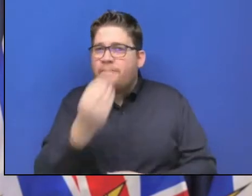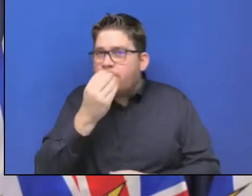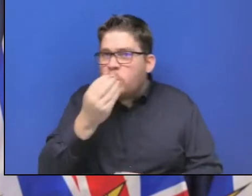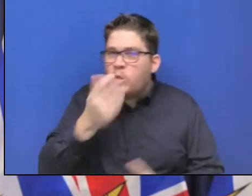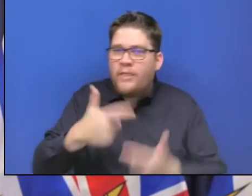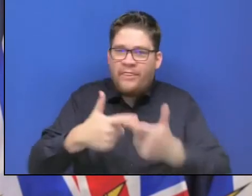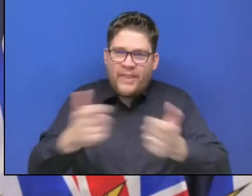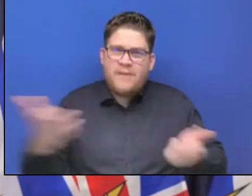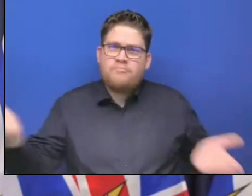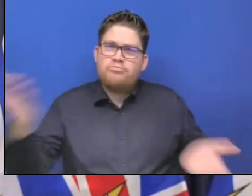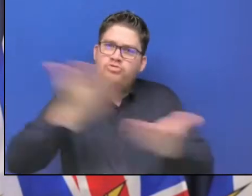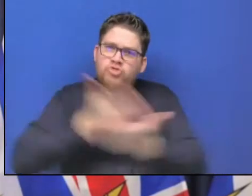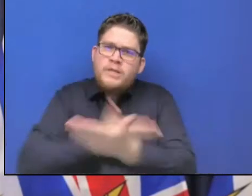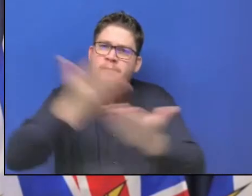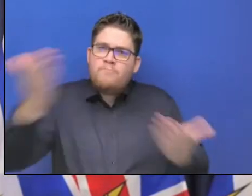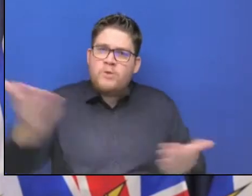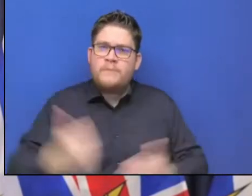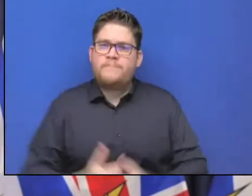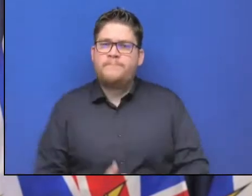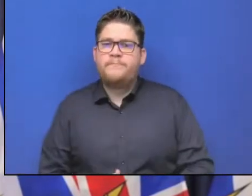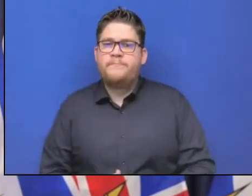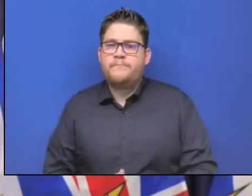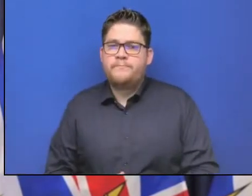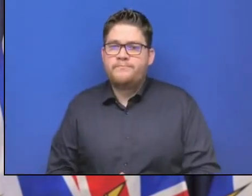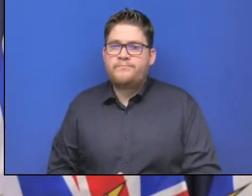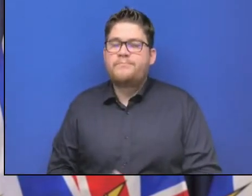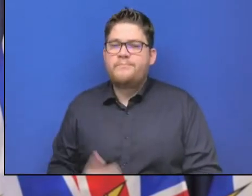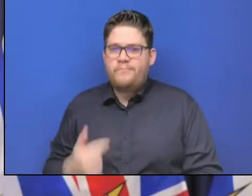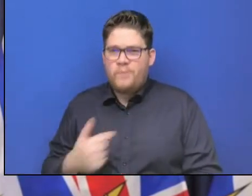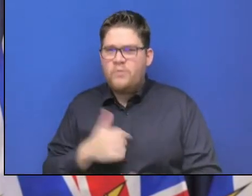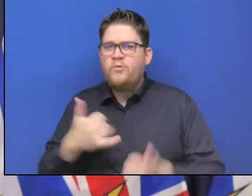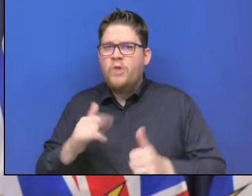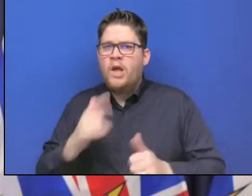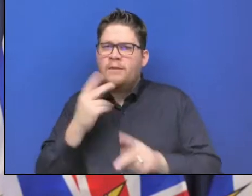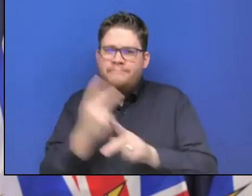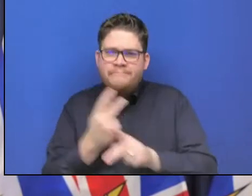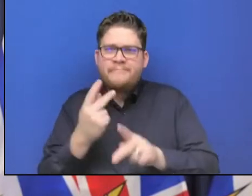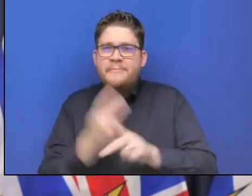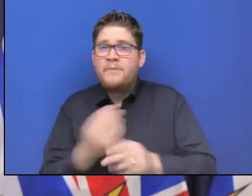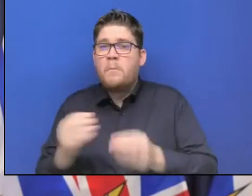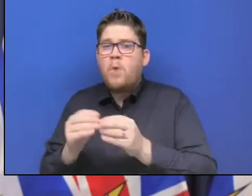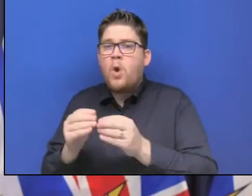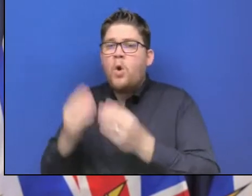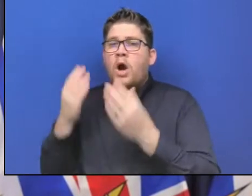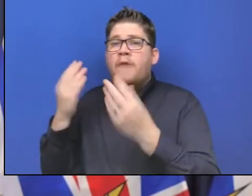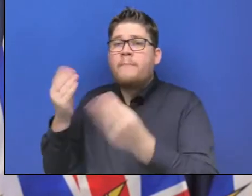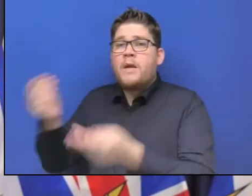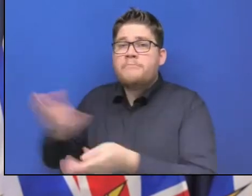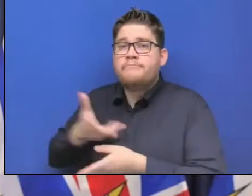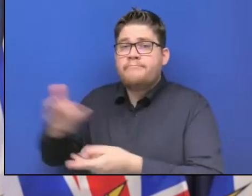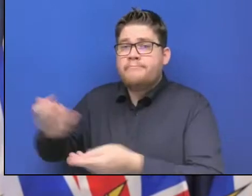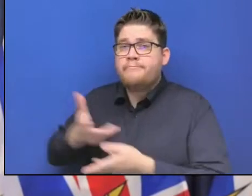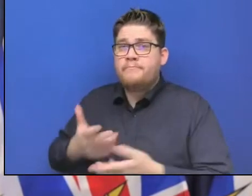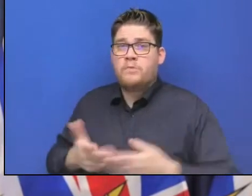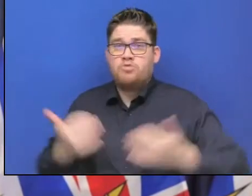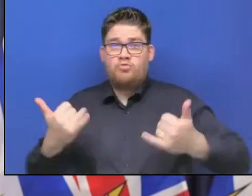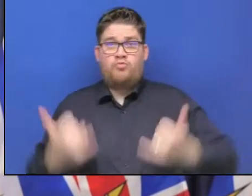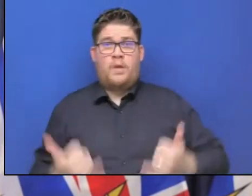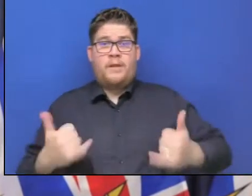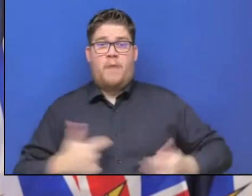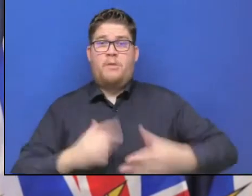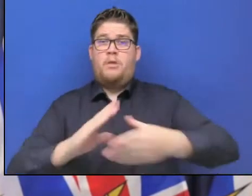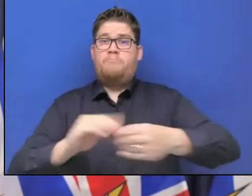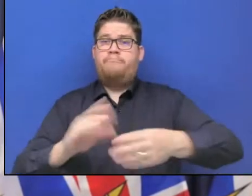to restore and update what kind of passenger service we can provide as we know more about the situation. But right now,